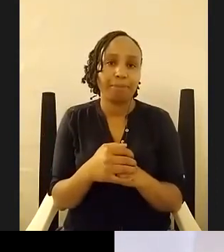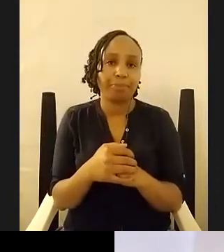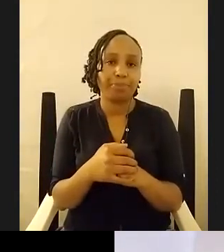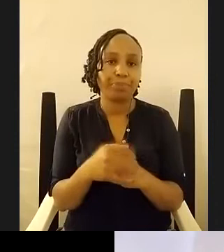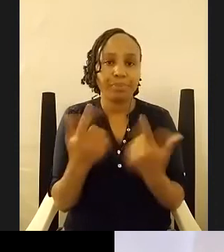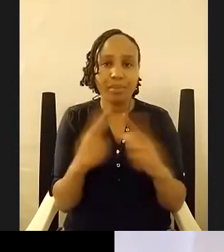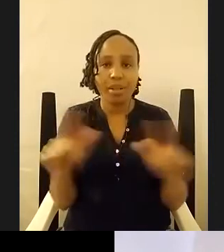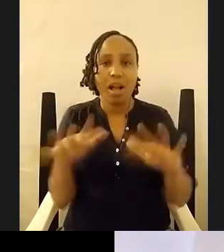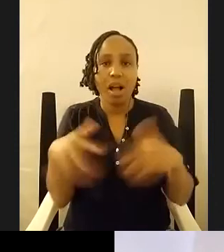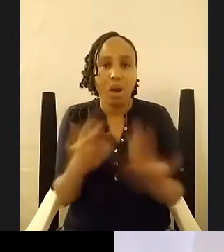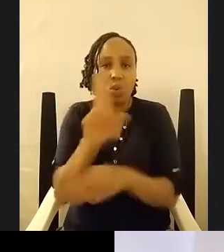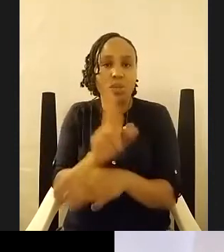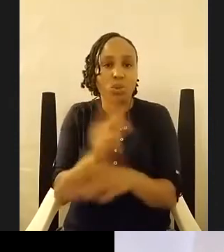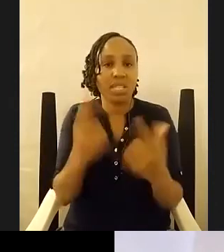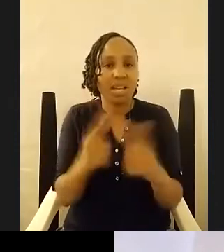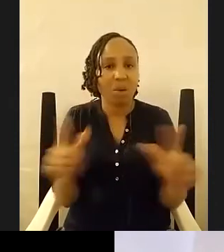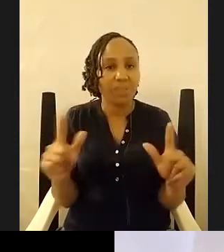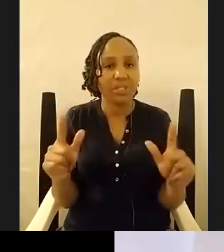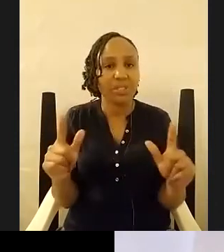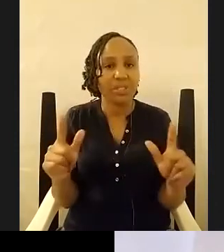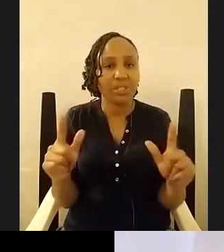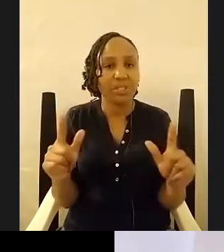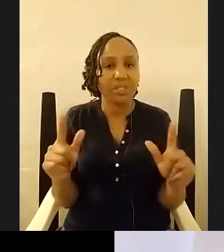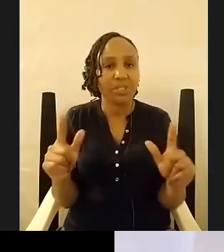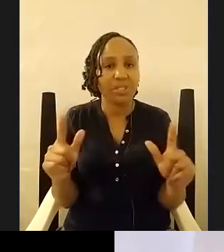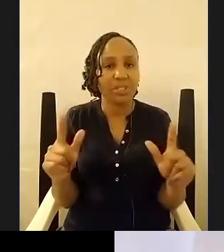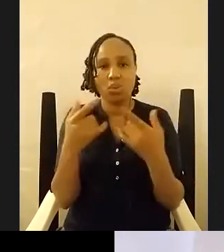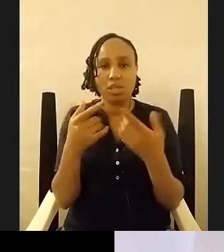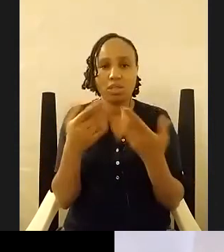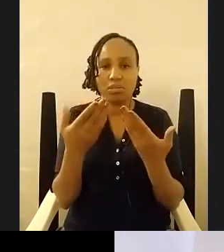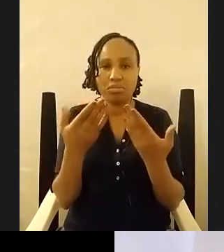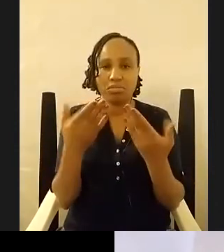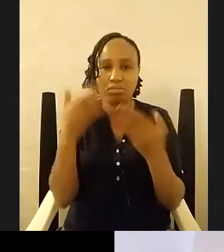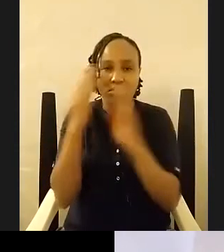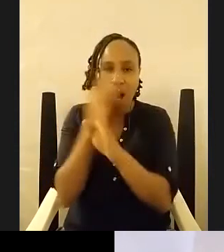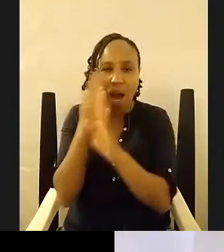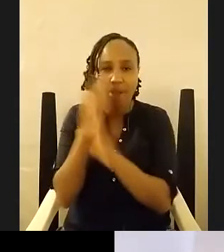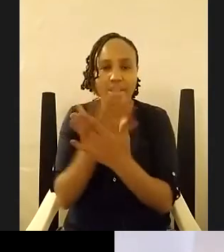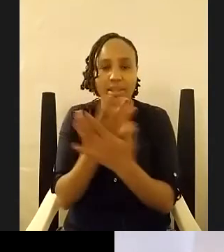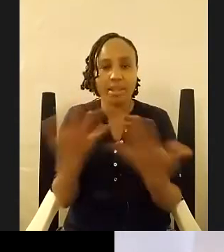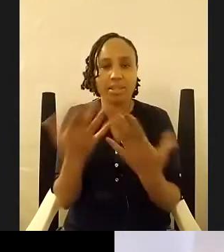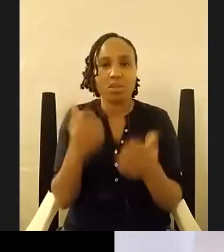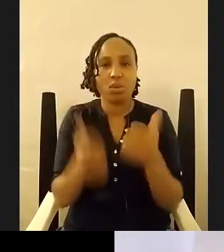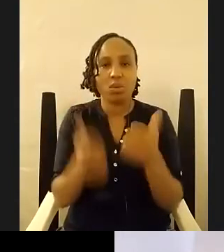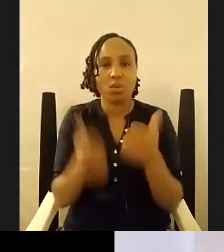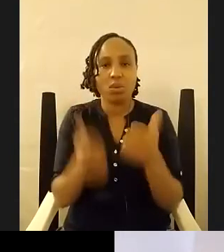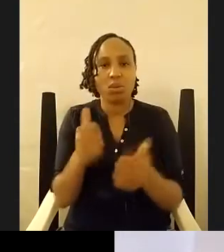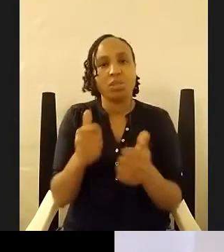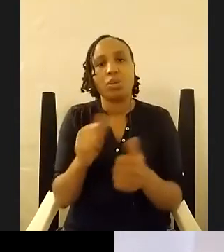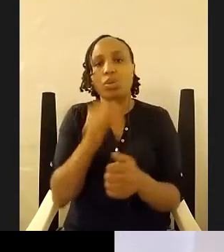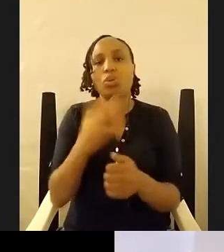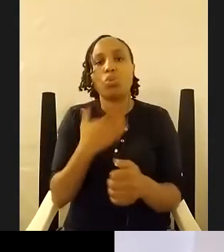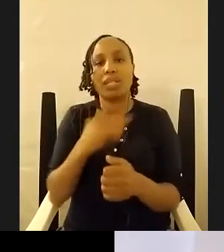of mask things that we'd rather not um have our characters confront directly or have